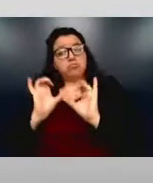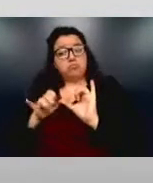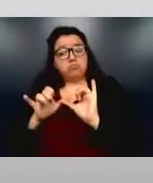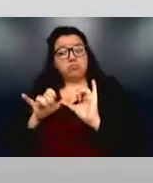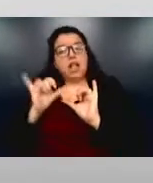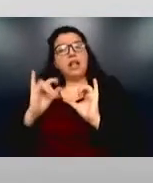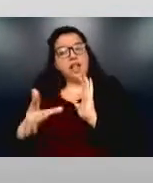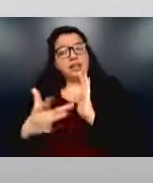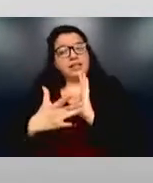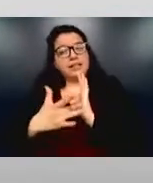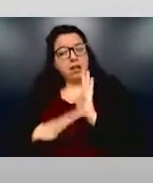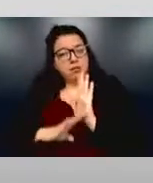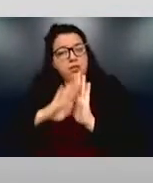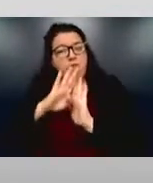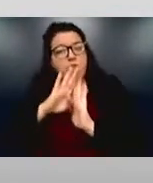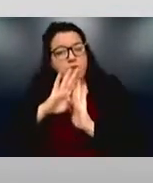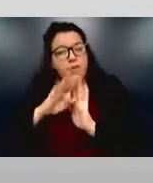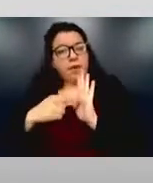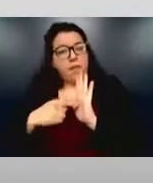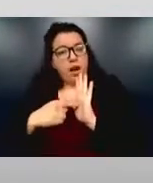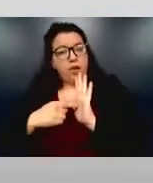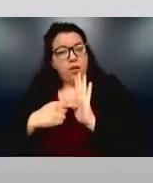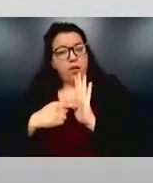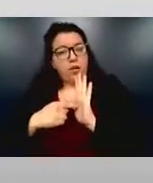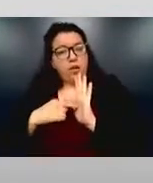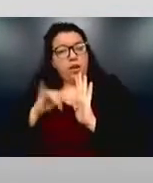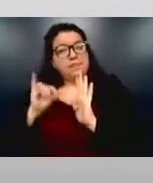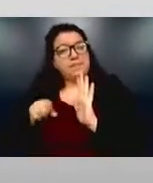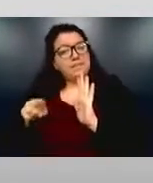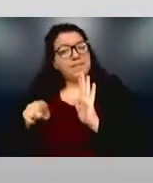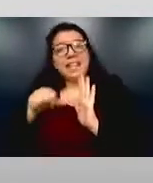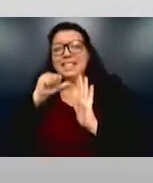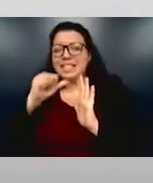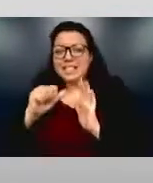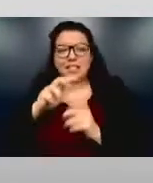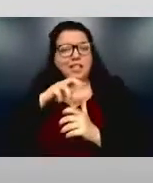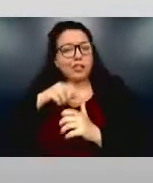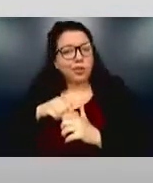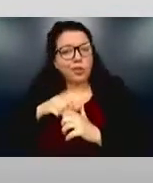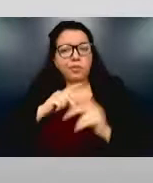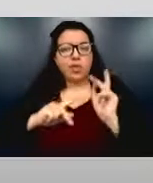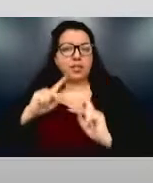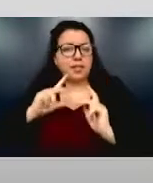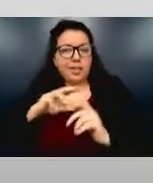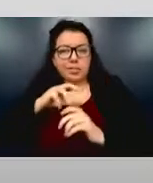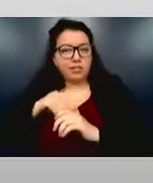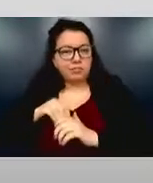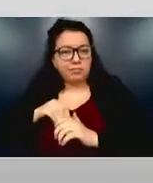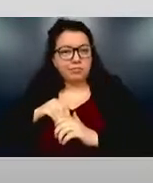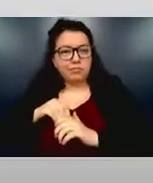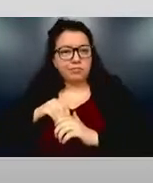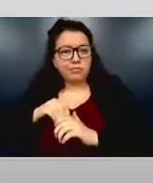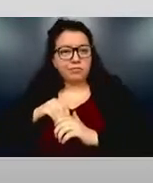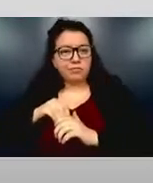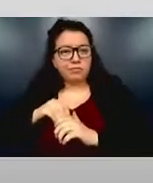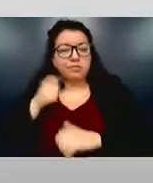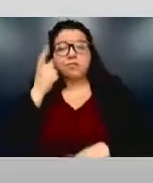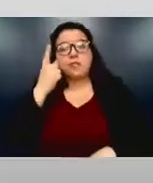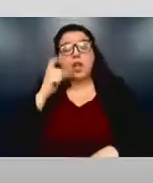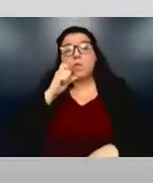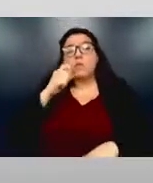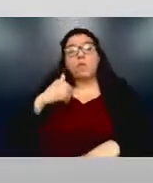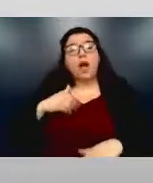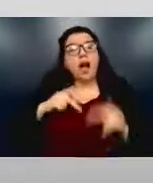development model, didn't include participation, and we don't have participation in the